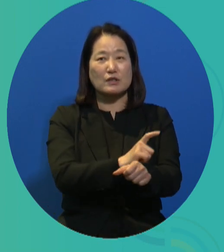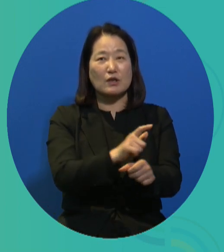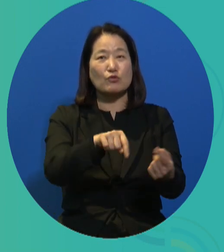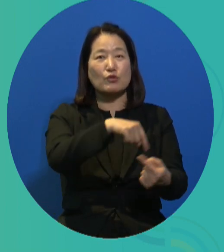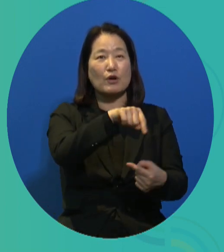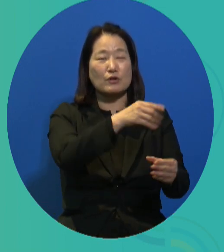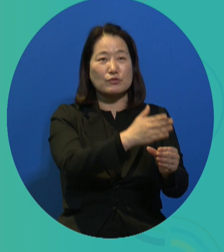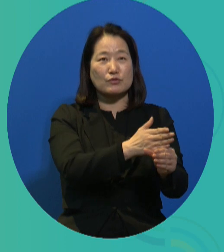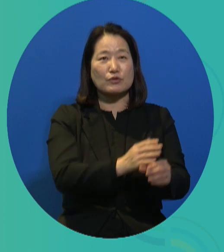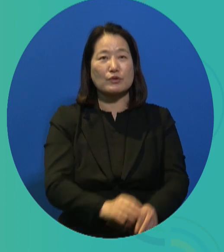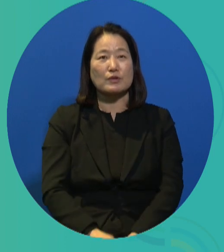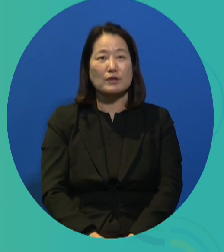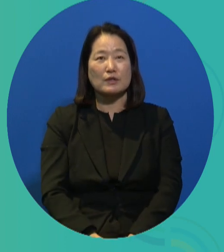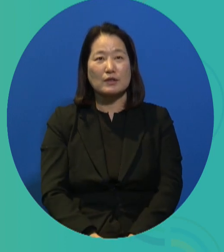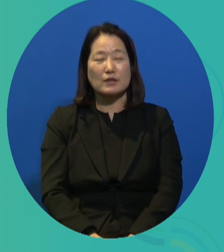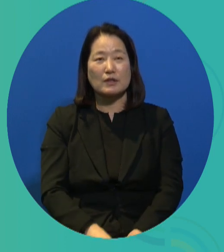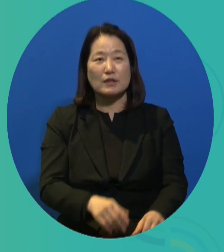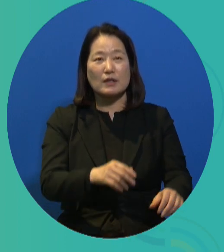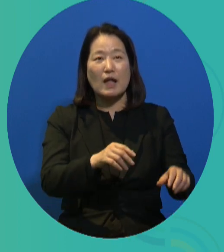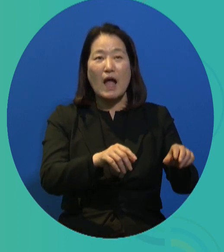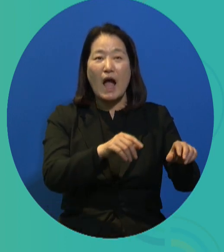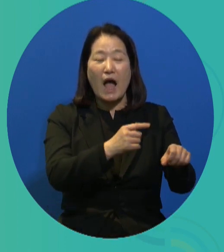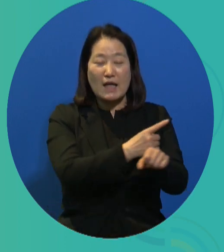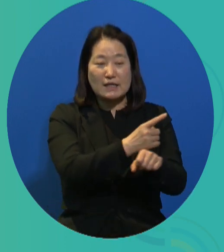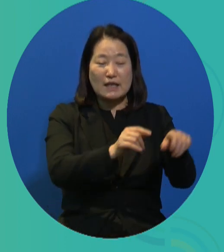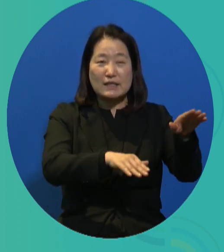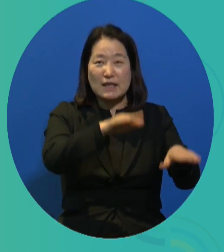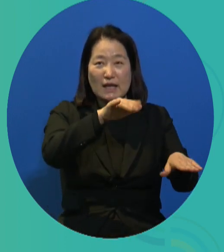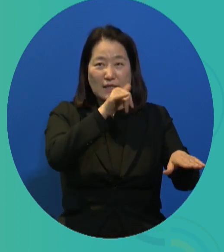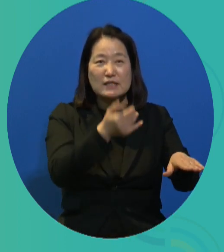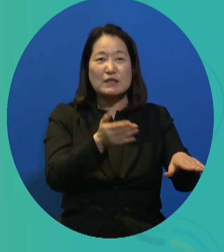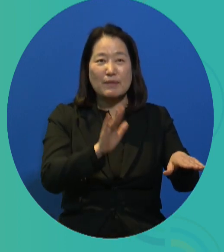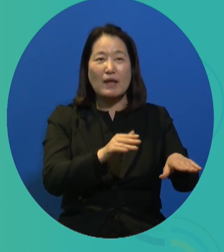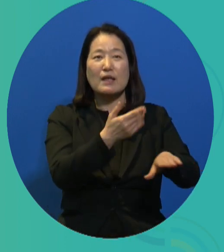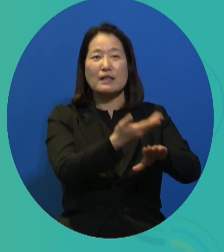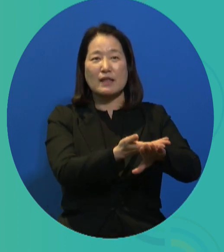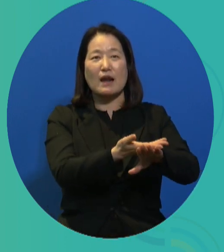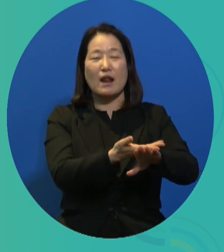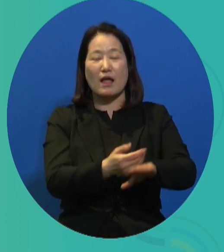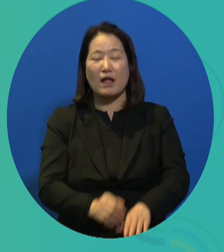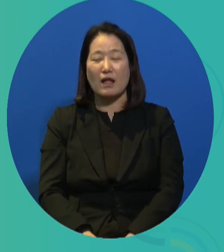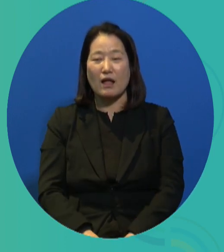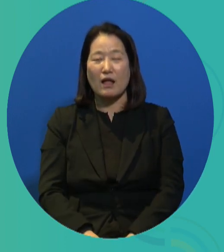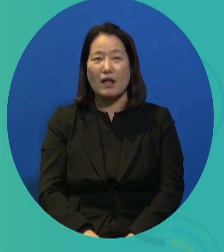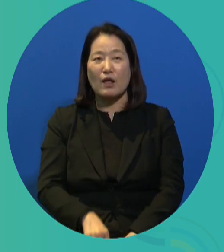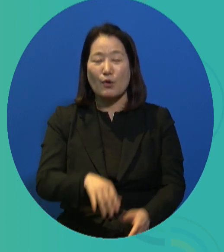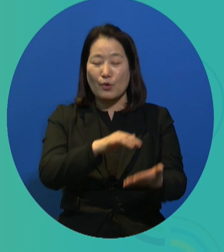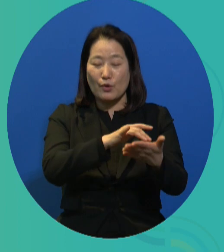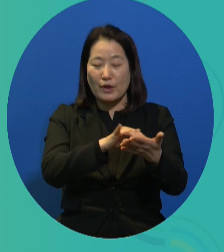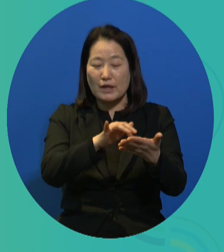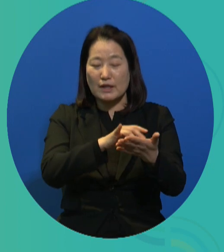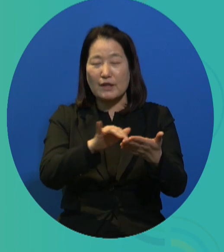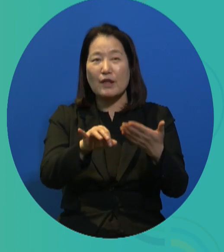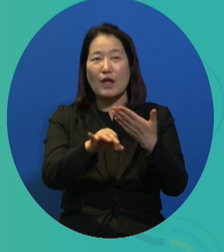But for the welfare-based, was increased from 14 to 15 hours.